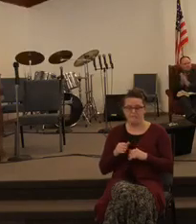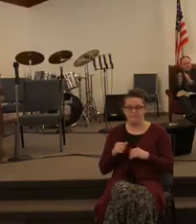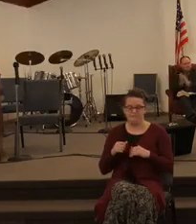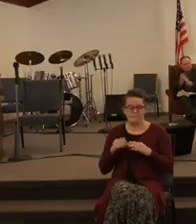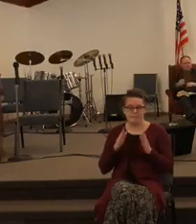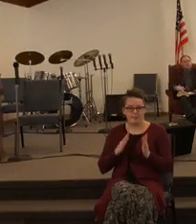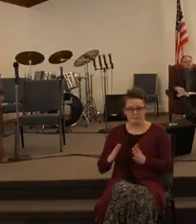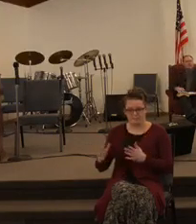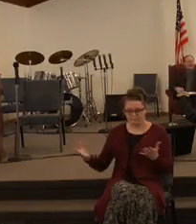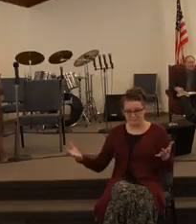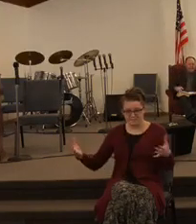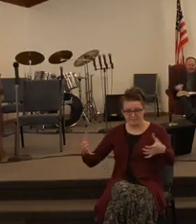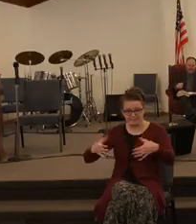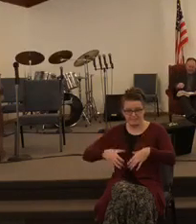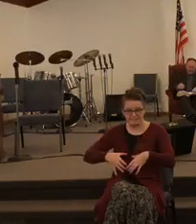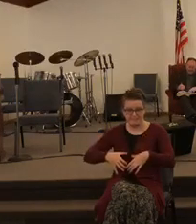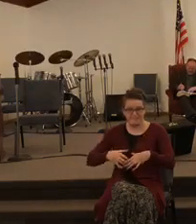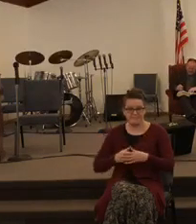looking to prepare for